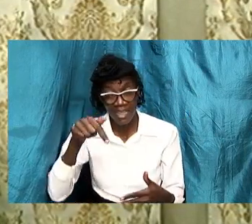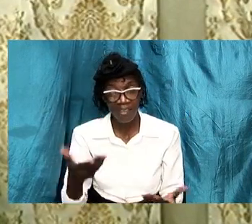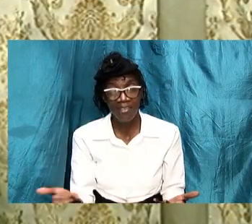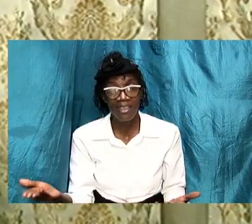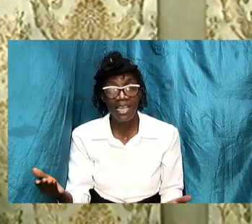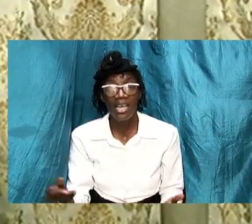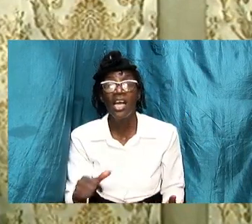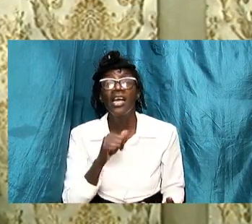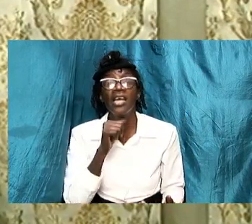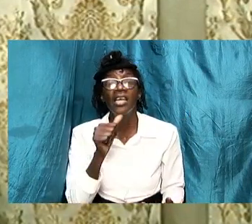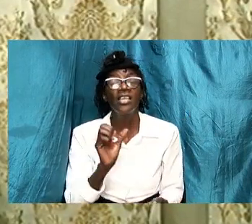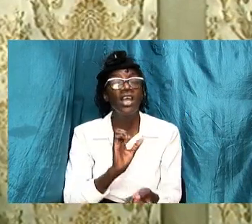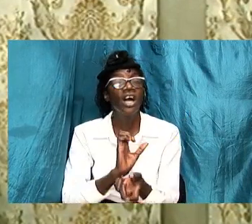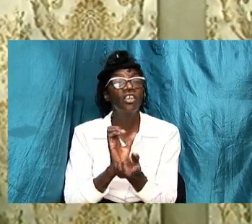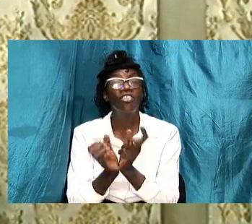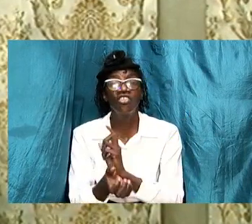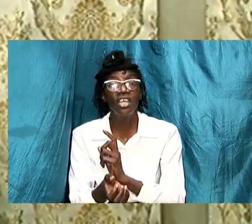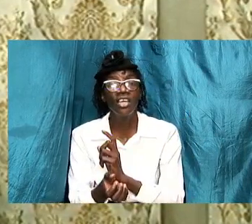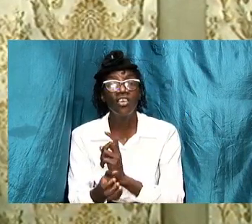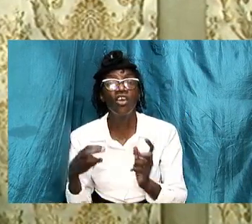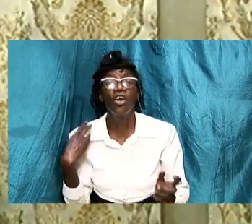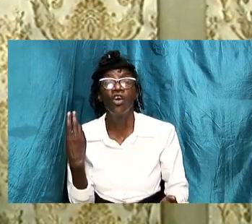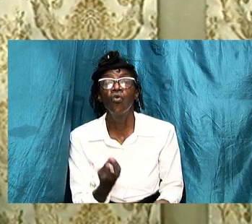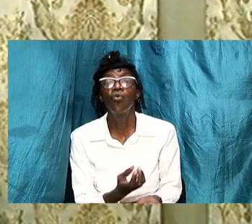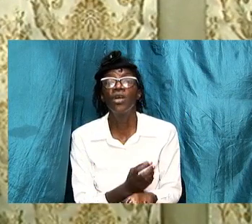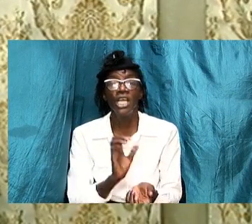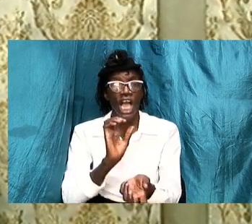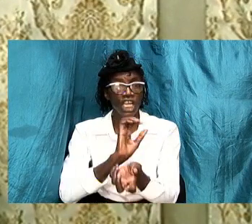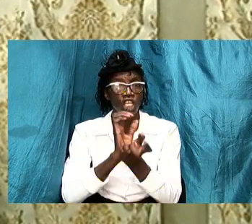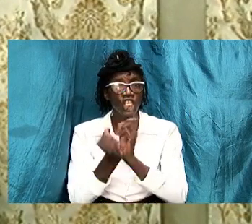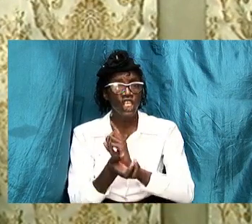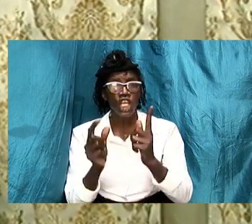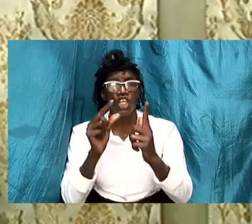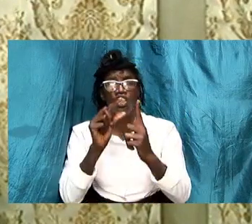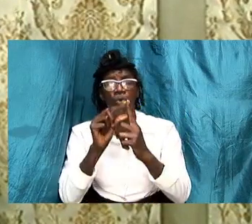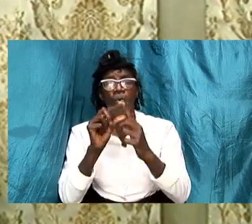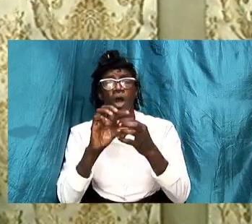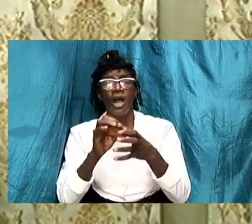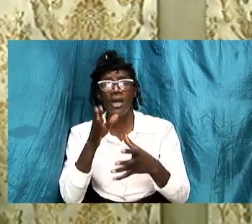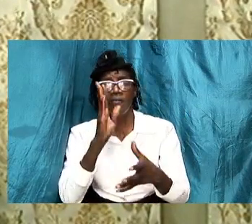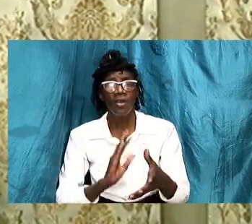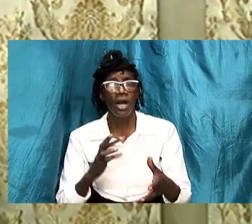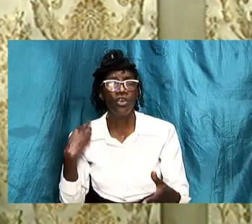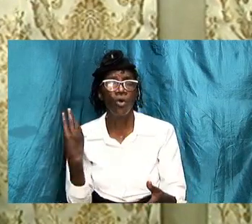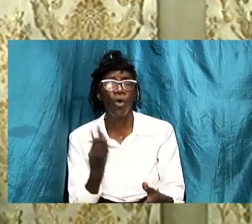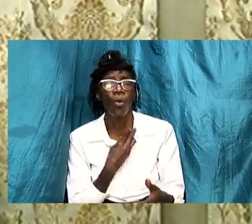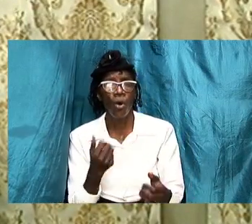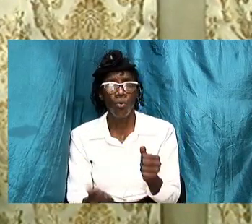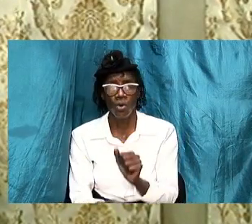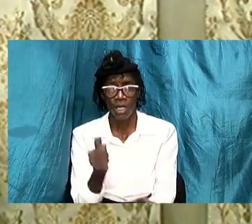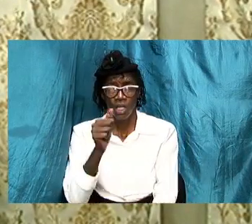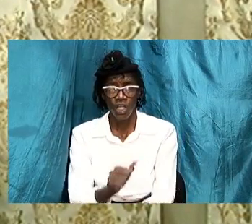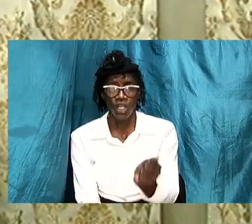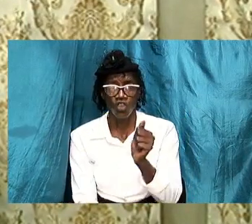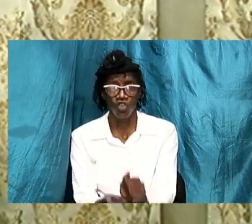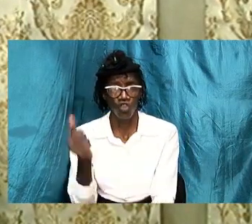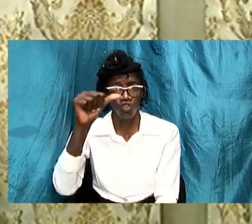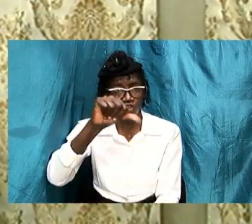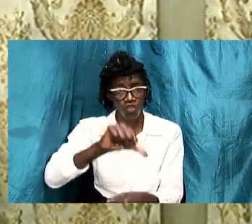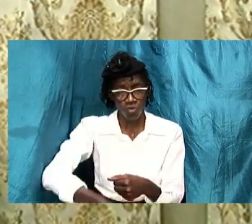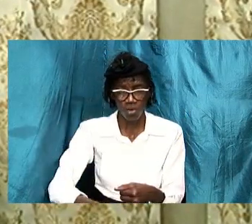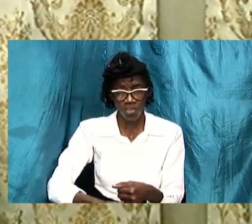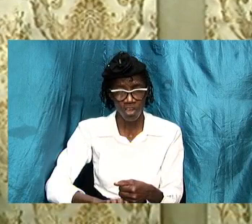and we circumvent the word of god to our own destruction and to our own